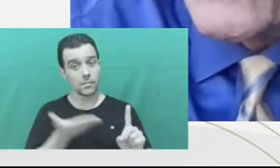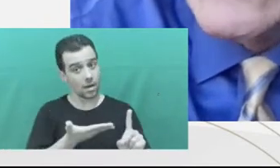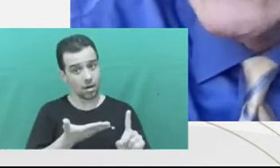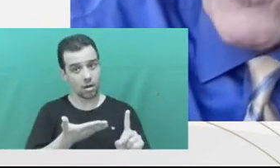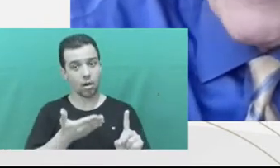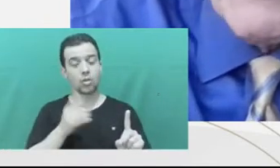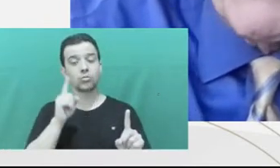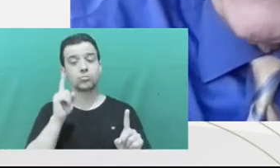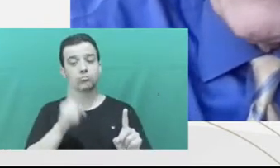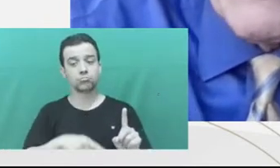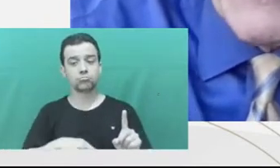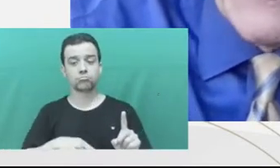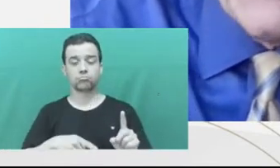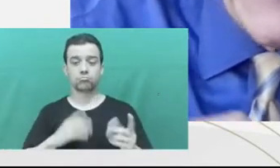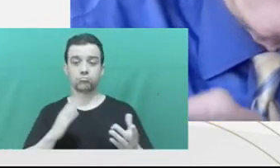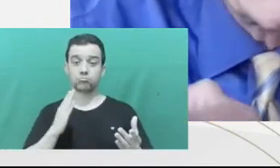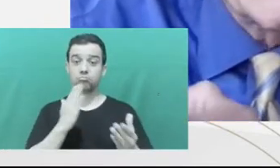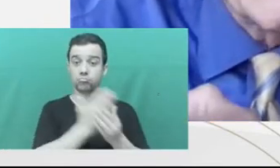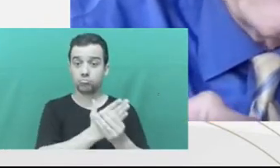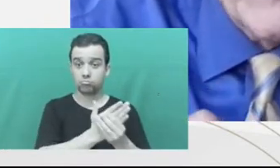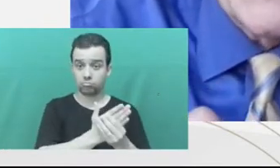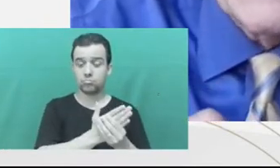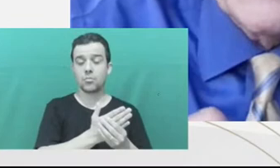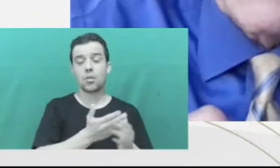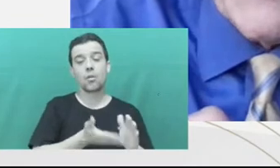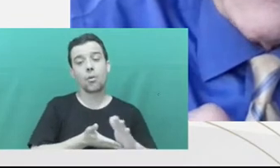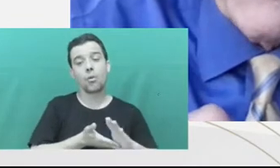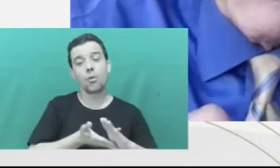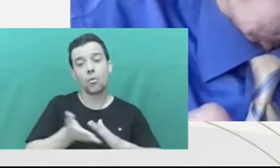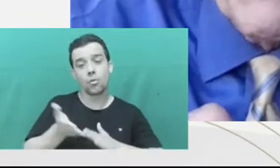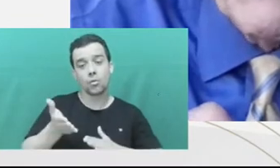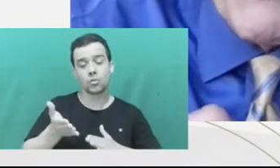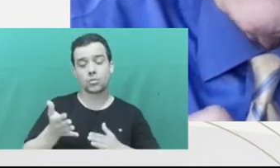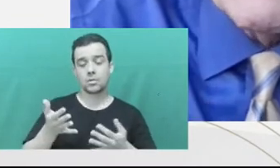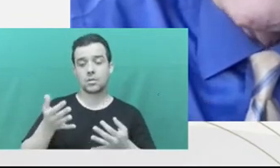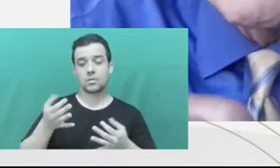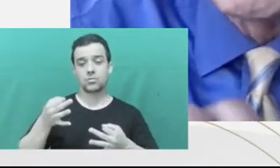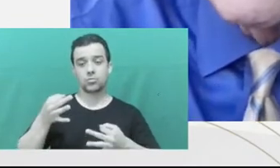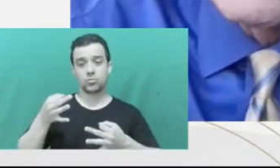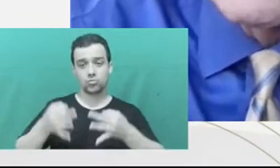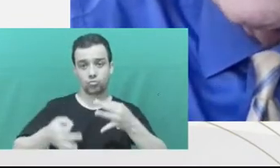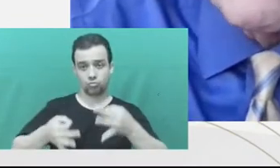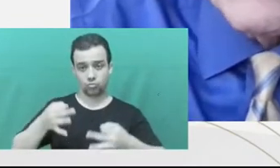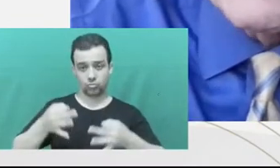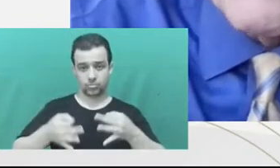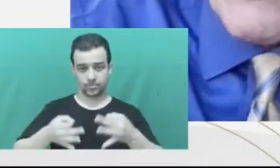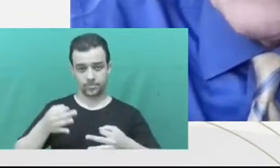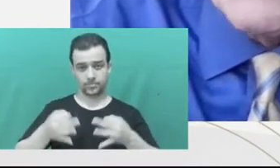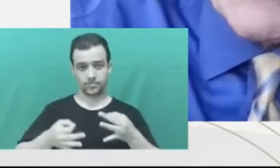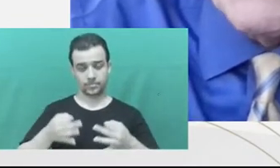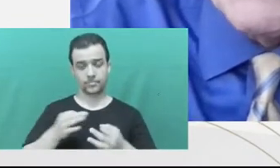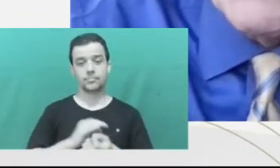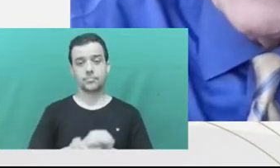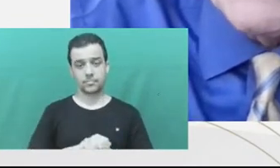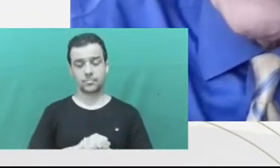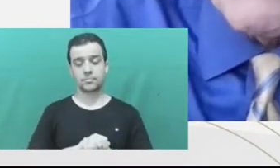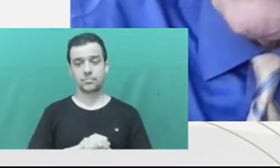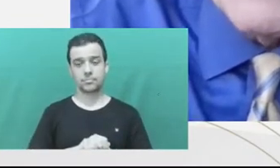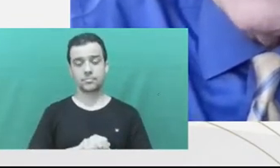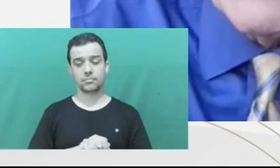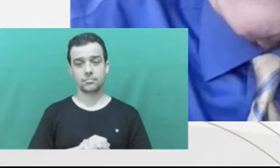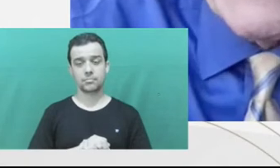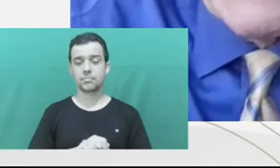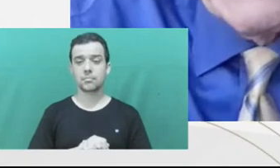a jury trial. And the accusation is made that plea bargaining punishes defendants for exercising